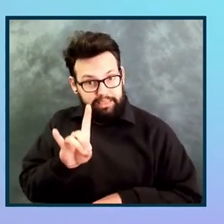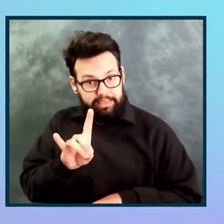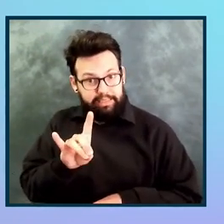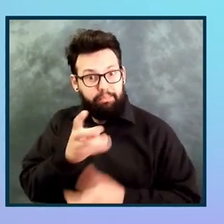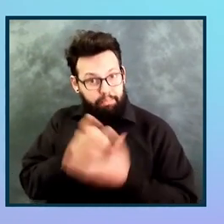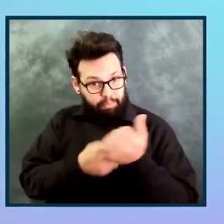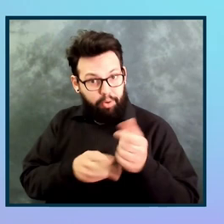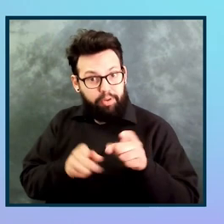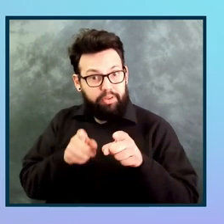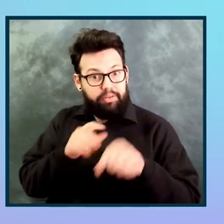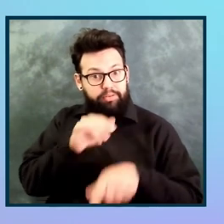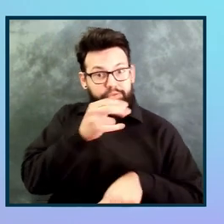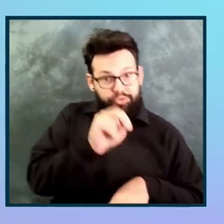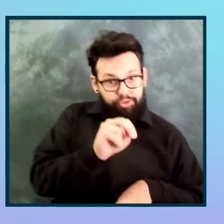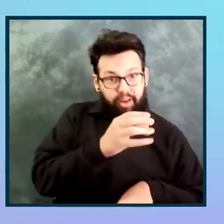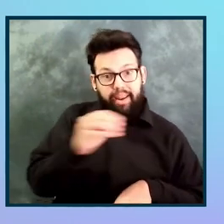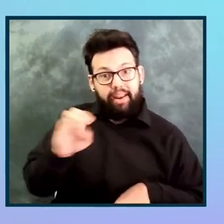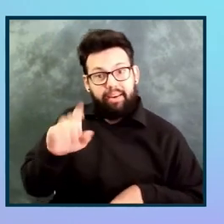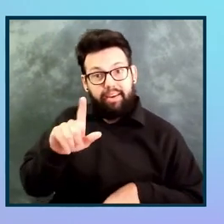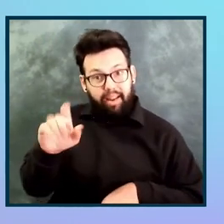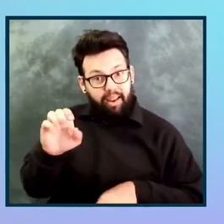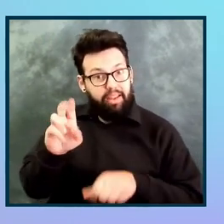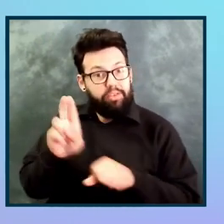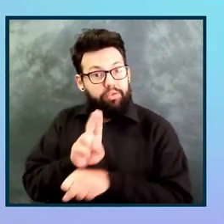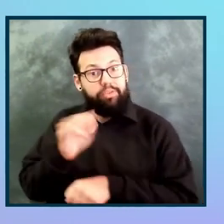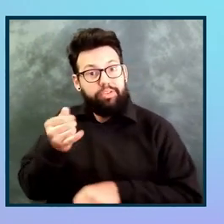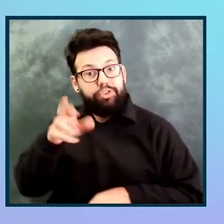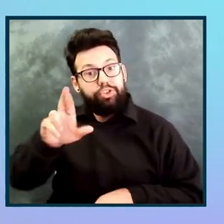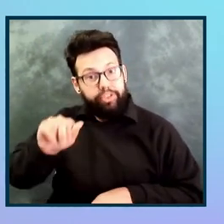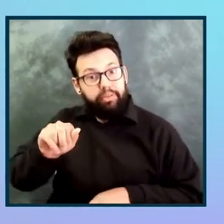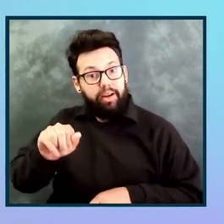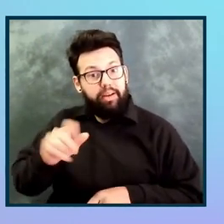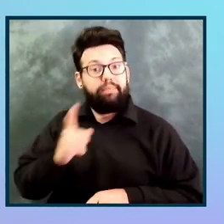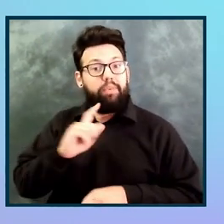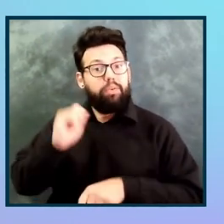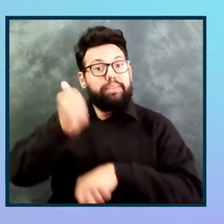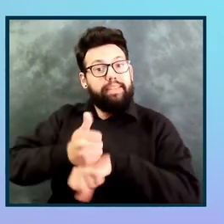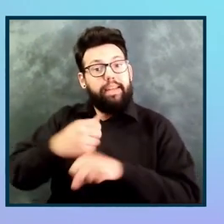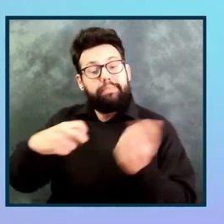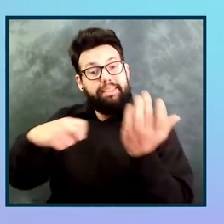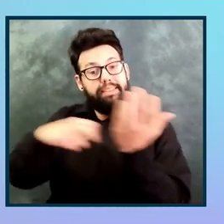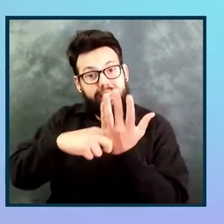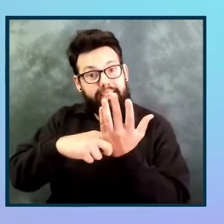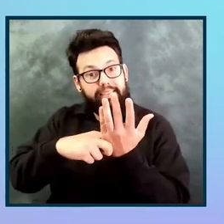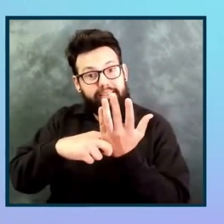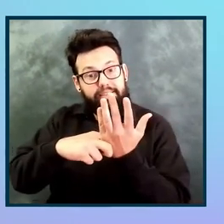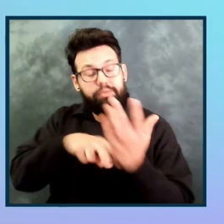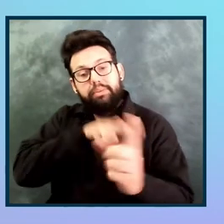DQ use Jira in order to create tickets? How did you manage that? Yes, they did.